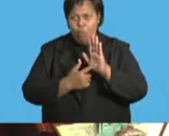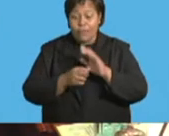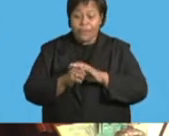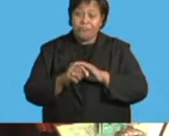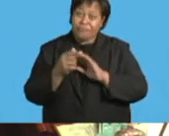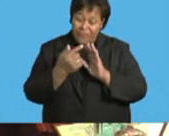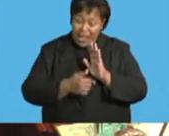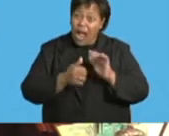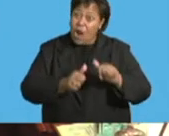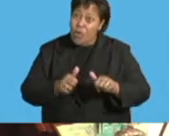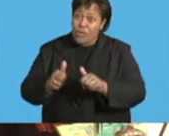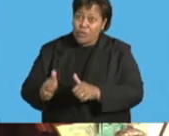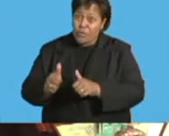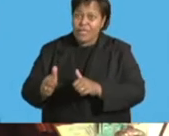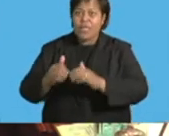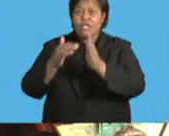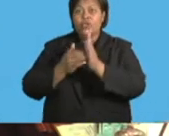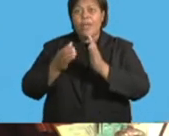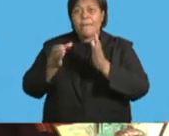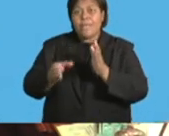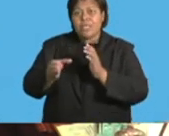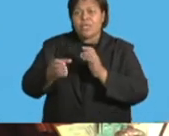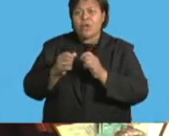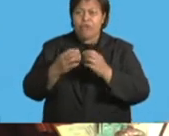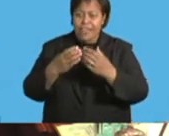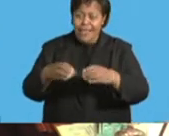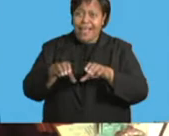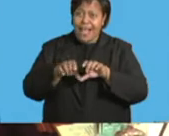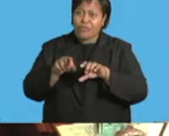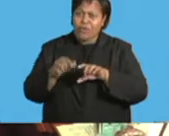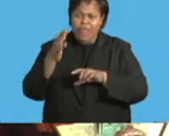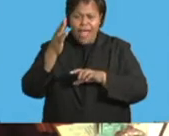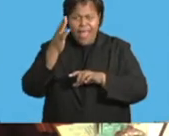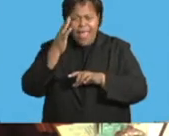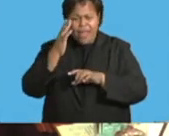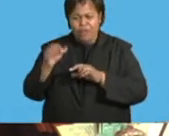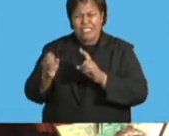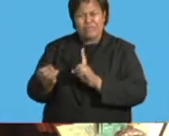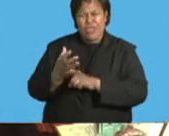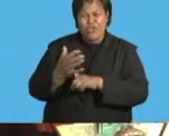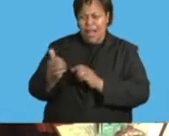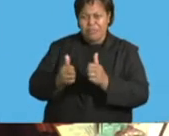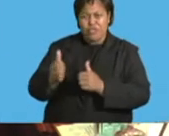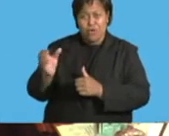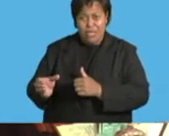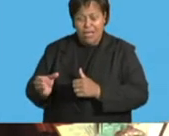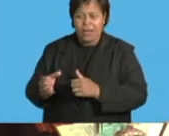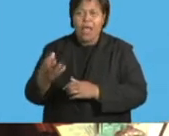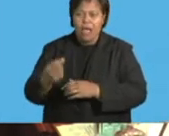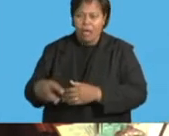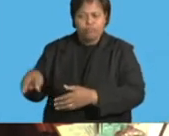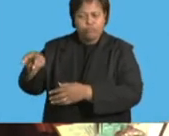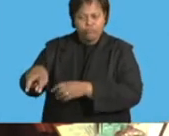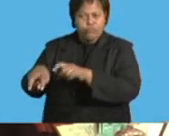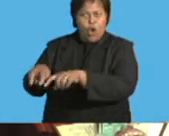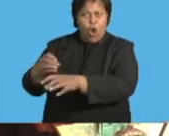the chairperson of the municipal council, or the head of the special administrator, will be holding the office of the mayor in accordance